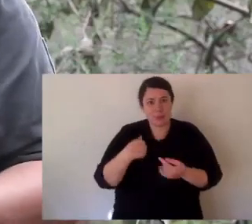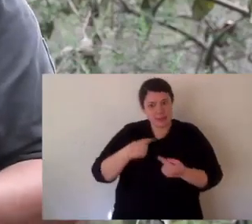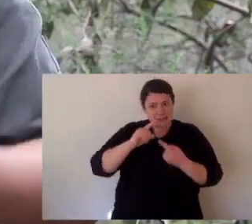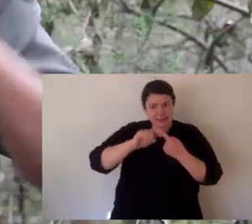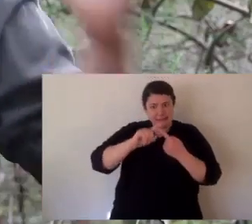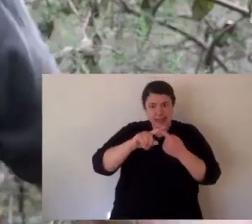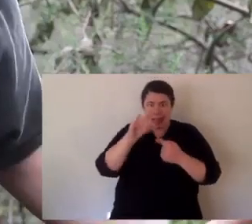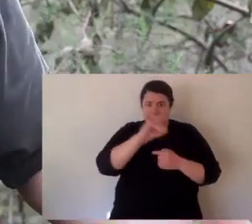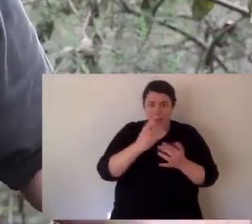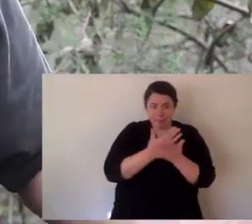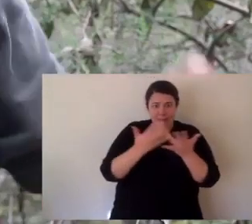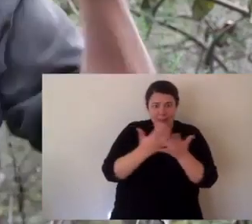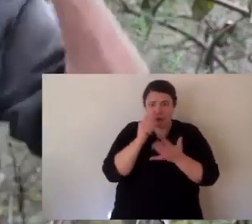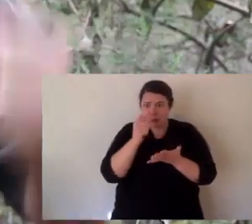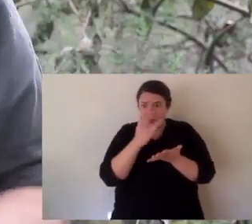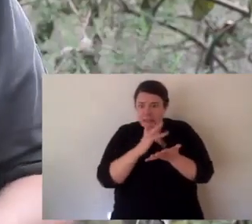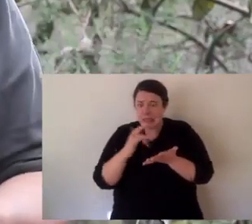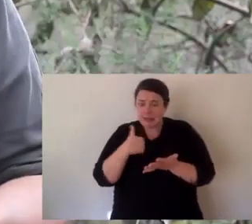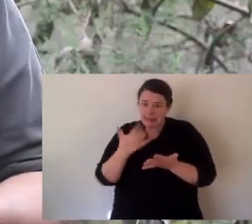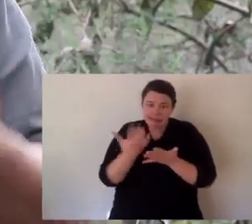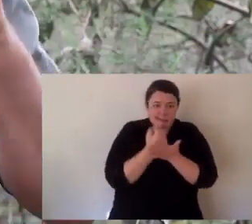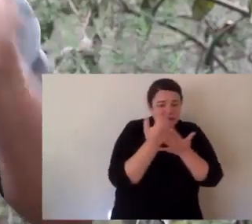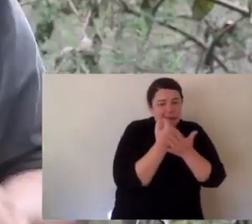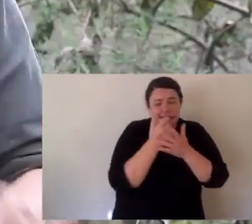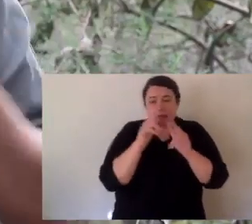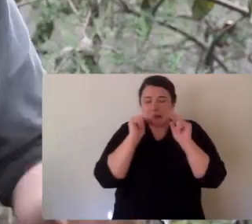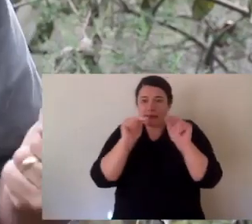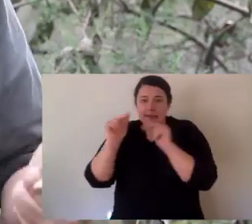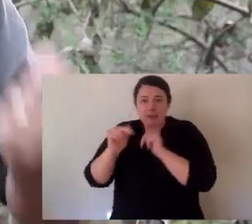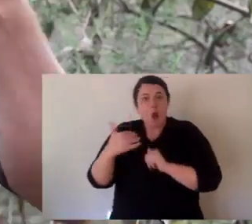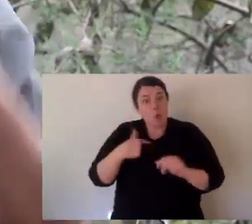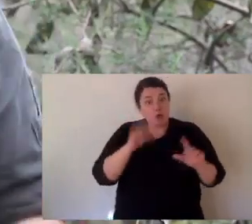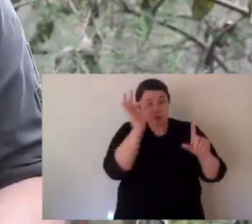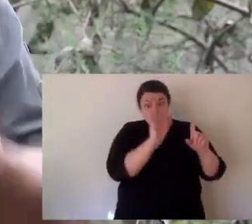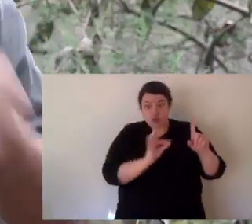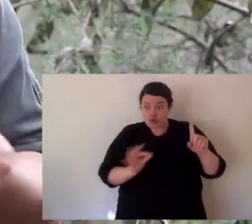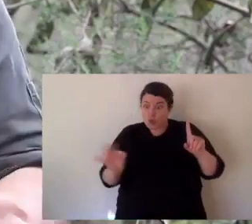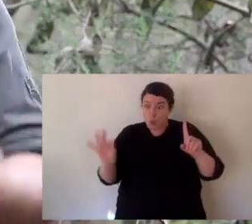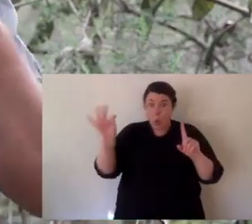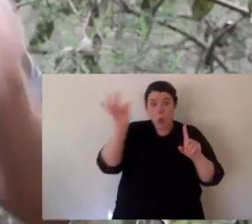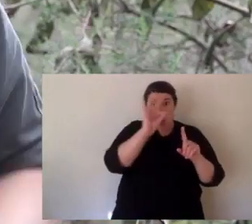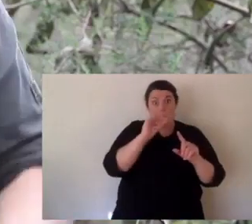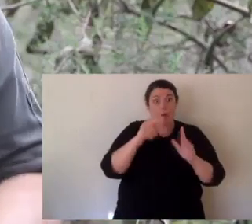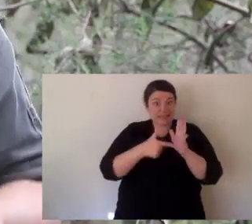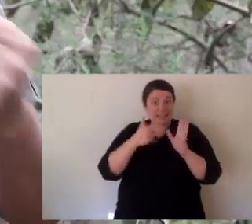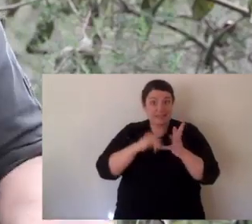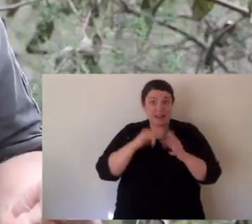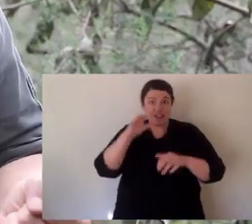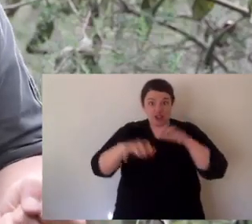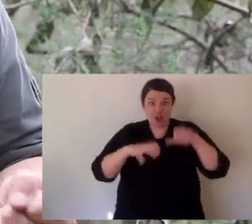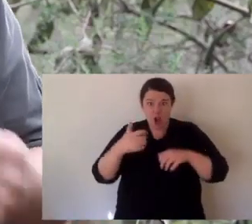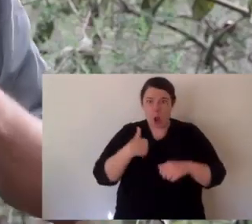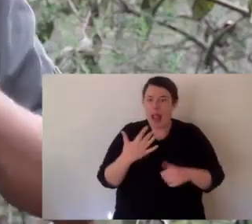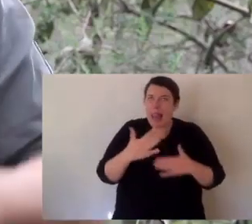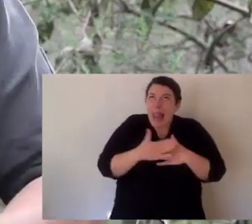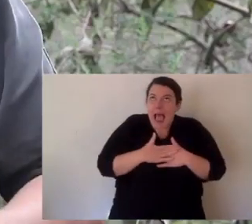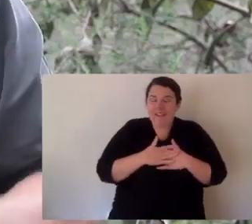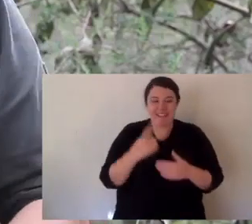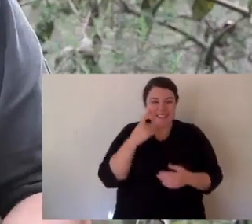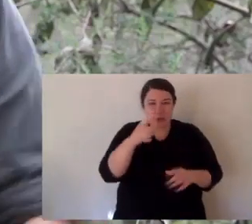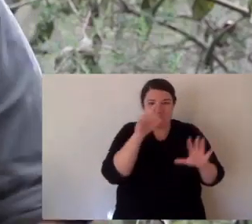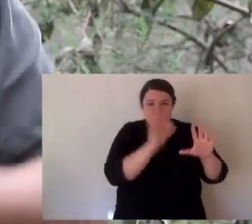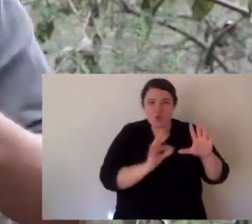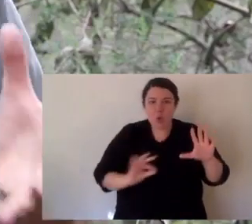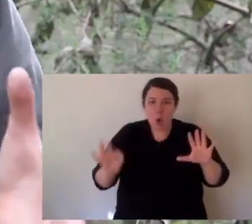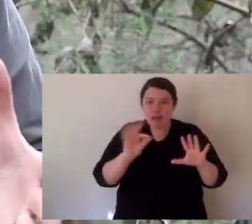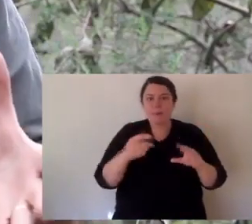wall. And I love that species. And it reminds me of everything we lost. And it reminds me of everything we've still got to protect. So I want